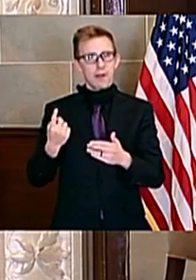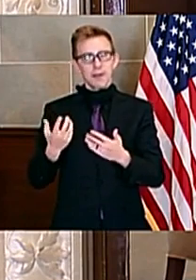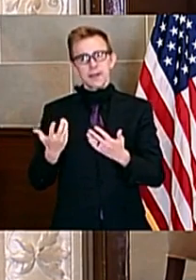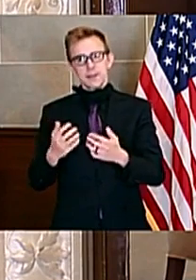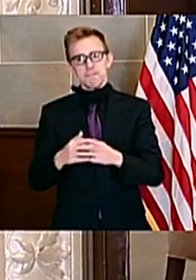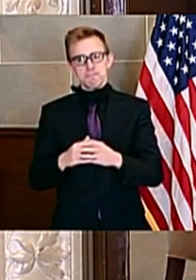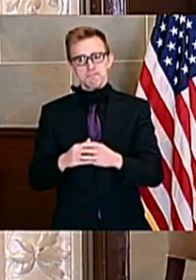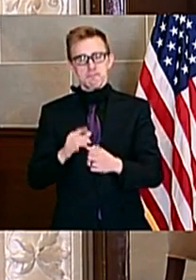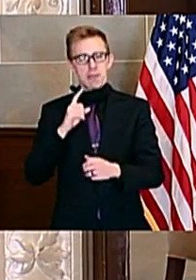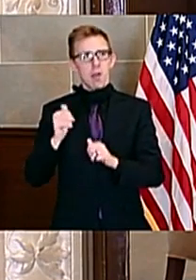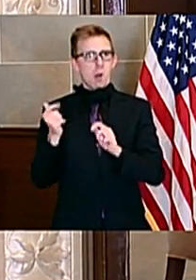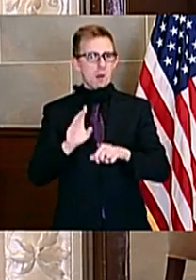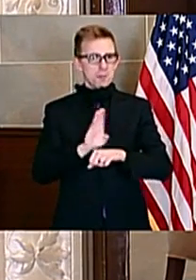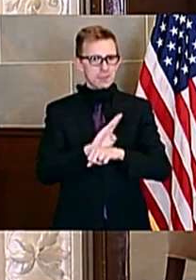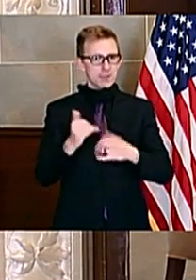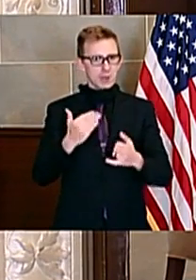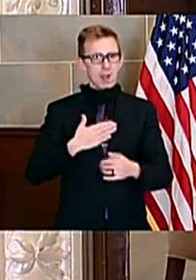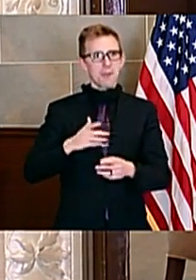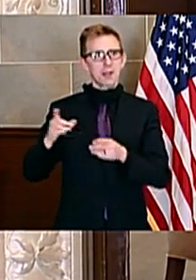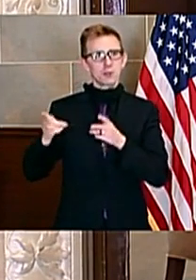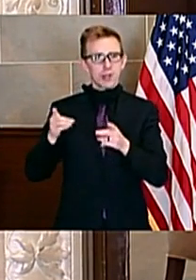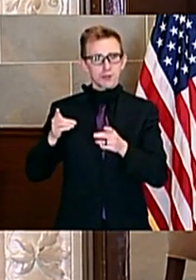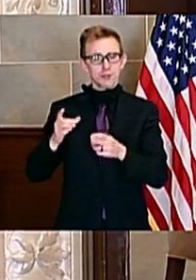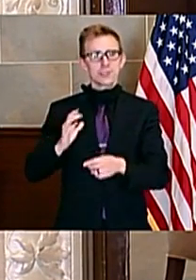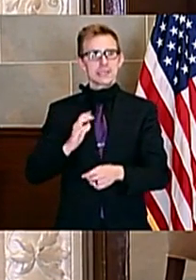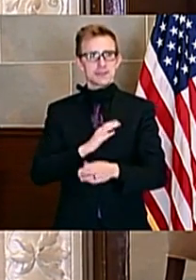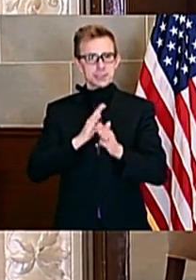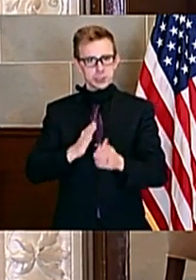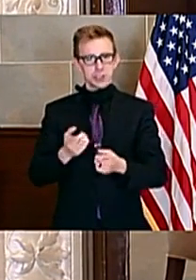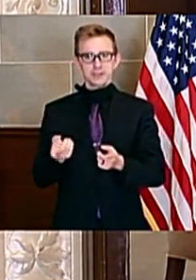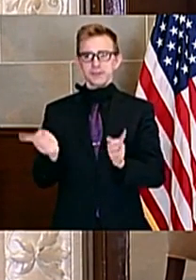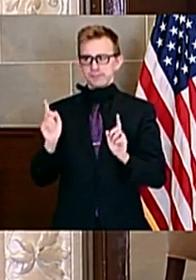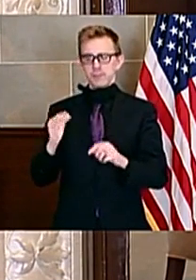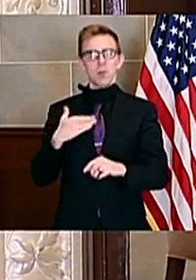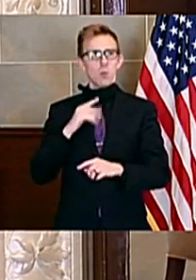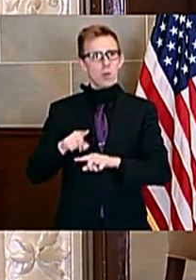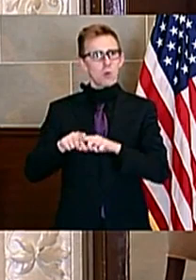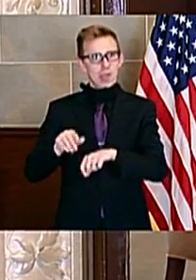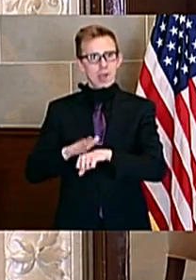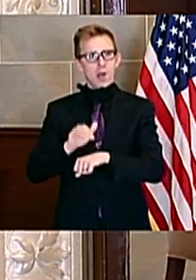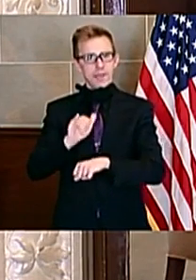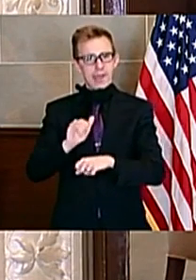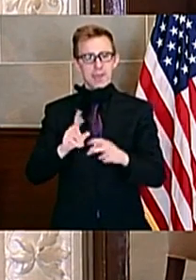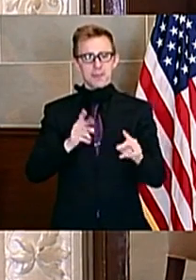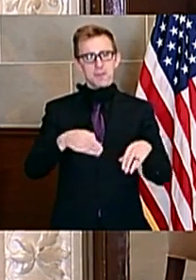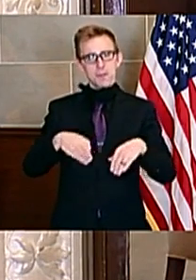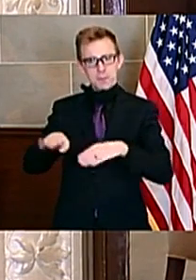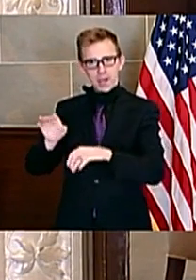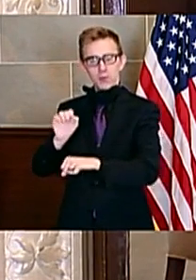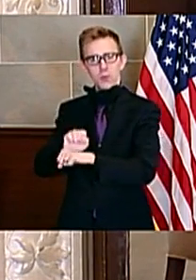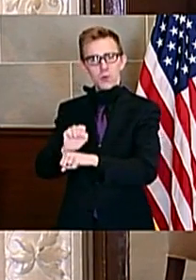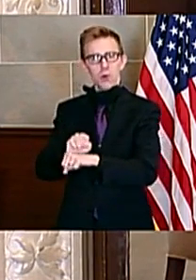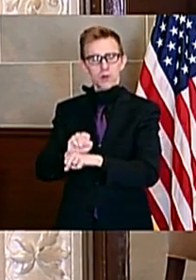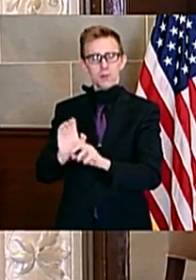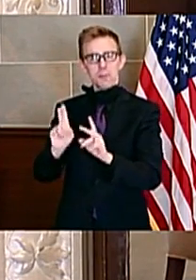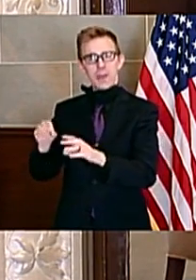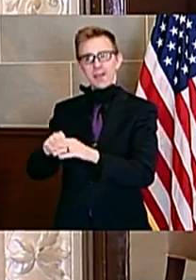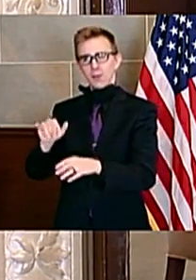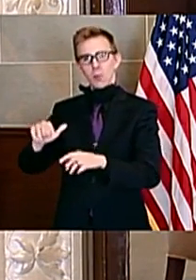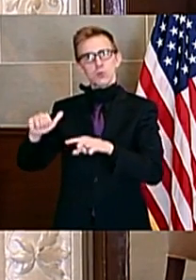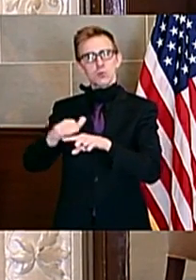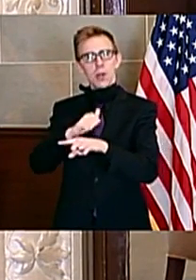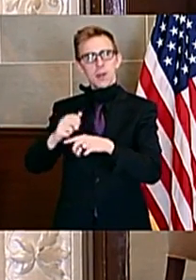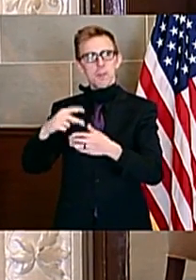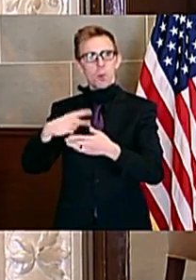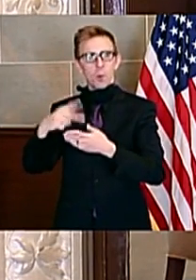say, I think they're all busy right now, my directors and commissioners, but we're going to be relying on that to get people back in the workforce, to get them back in those training